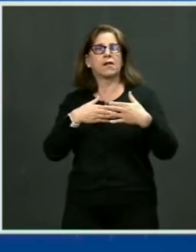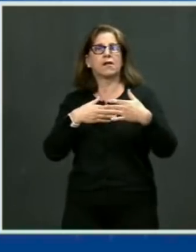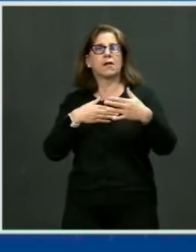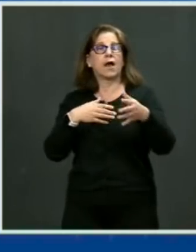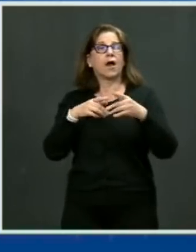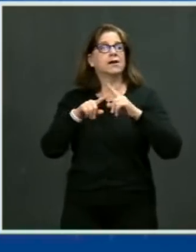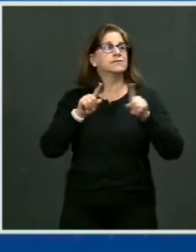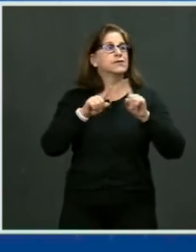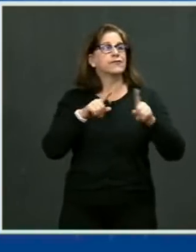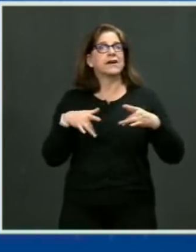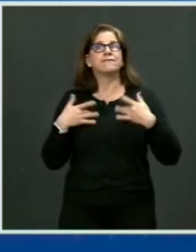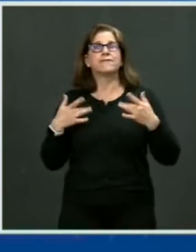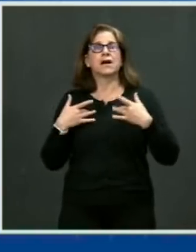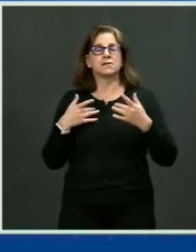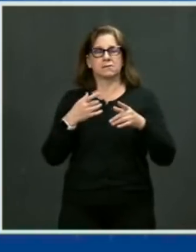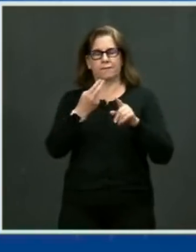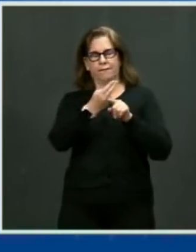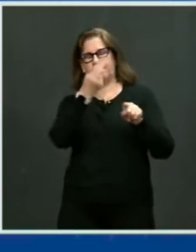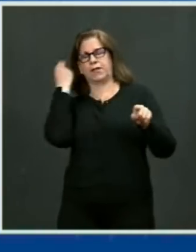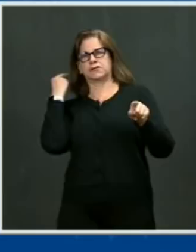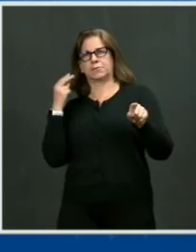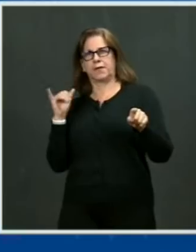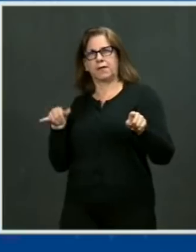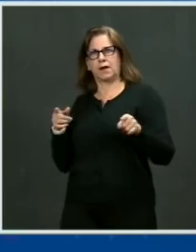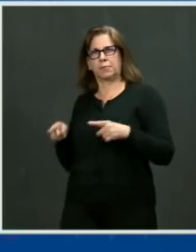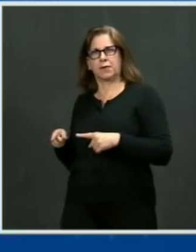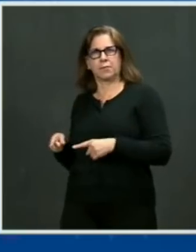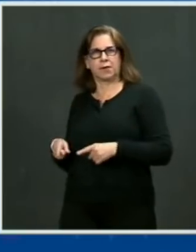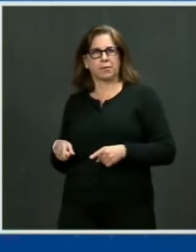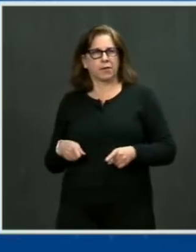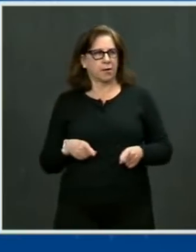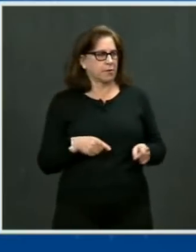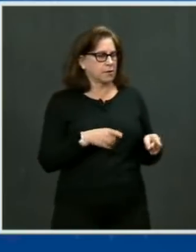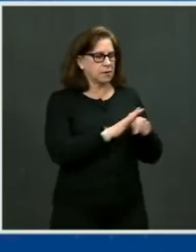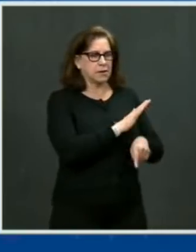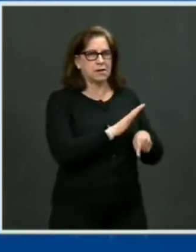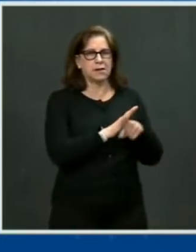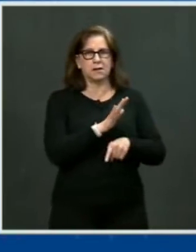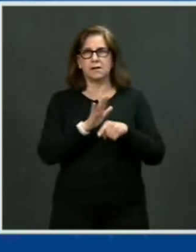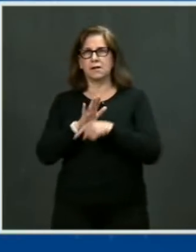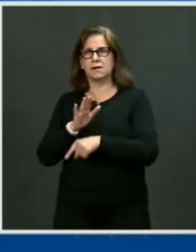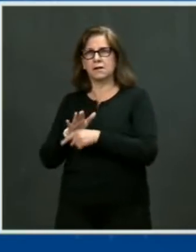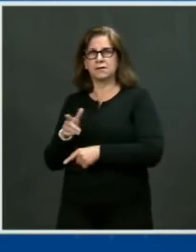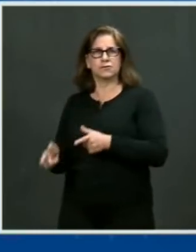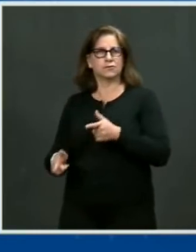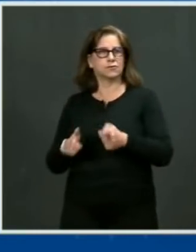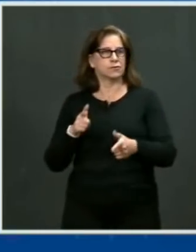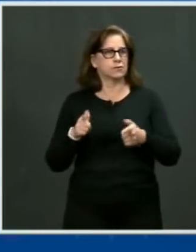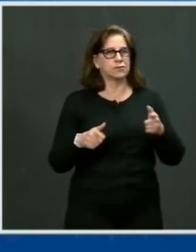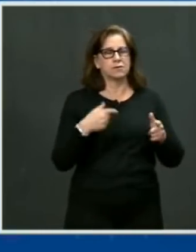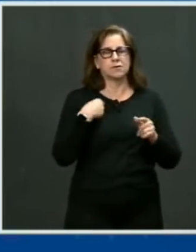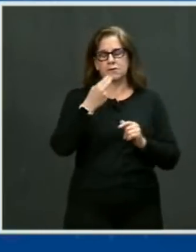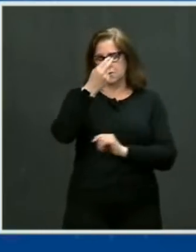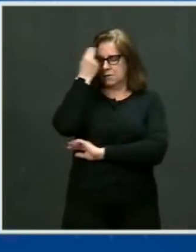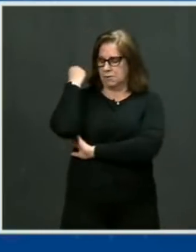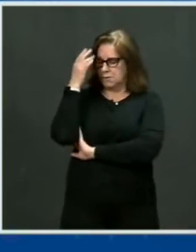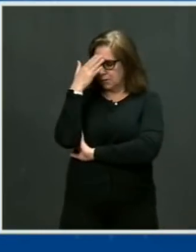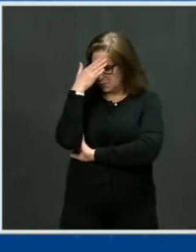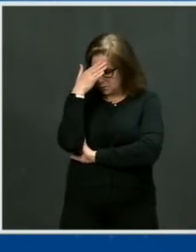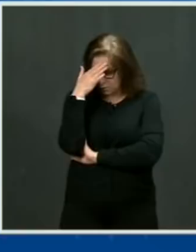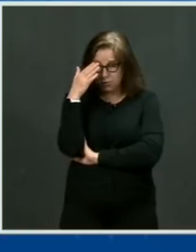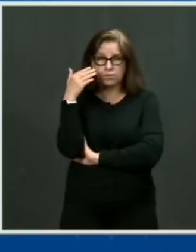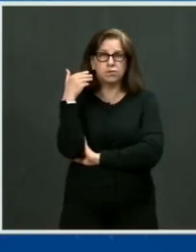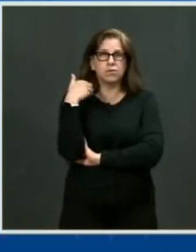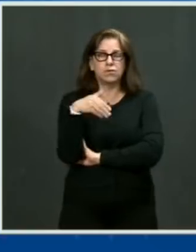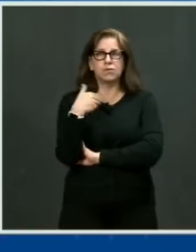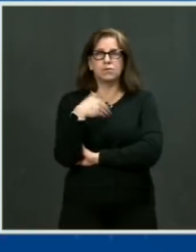got that phone call. It brings back the immediacy of what happened at that moment. So, I genuinely mean it.